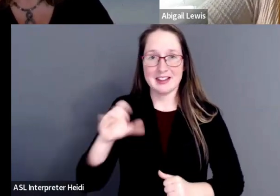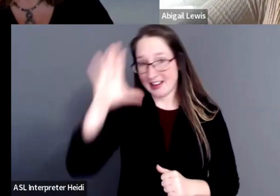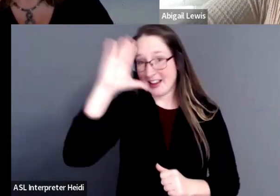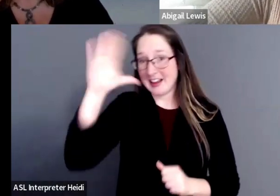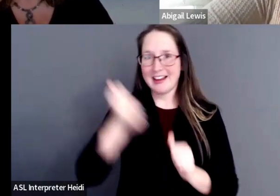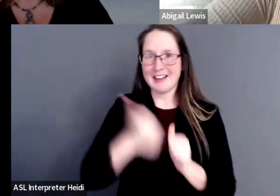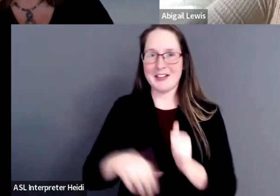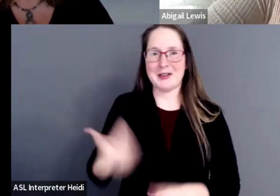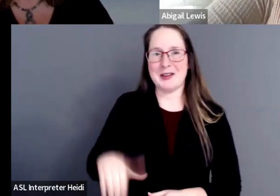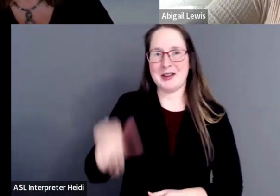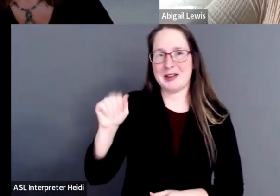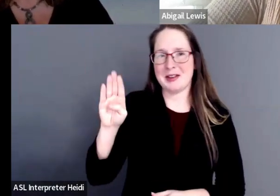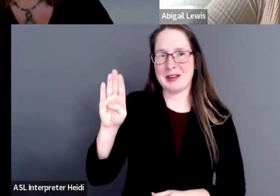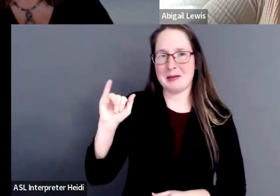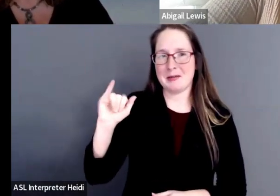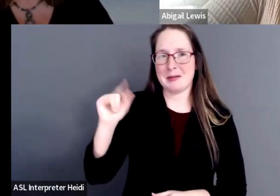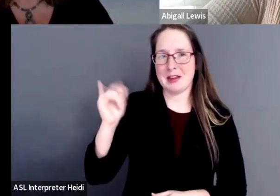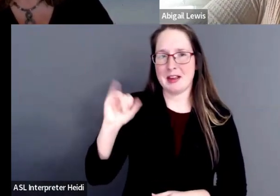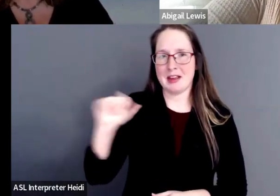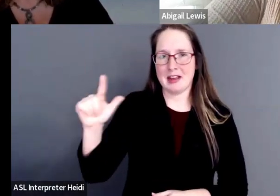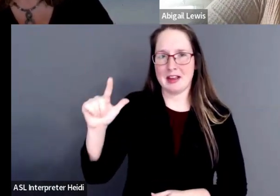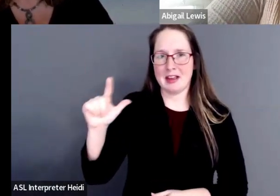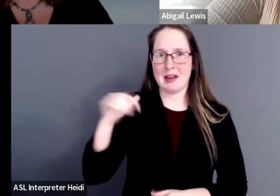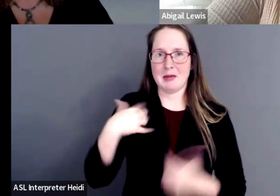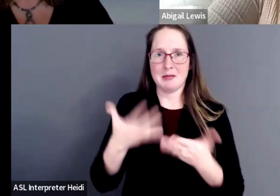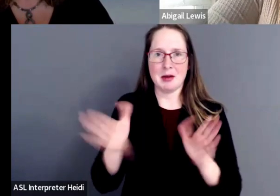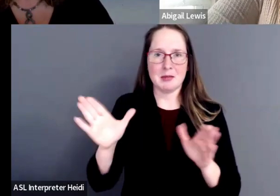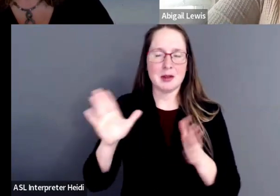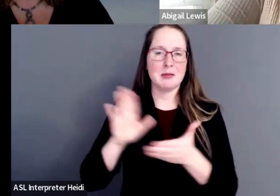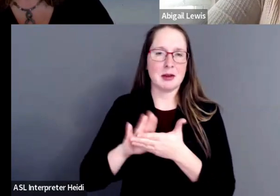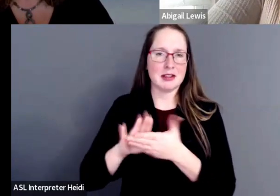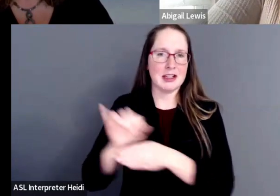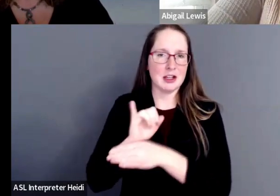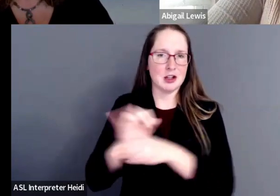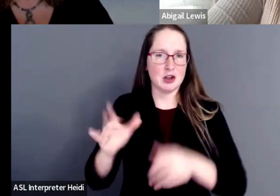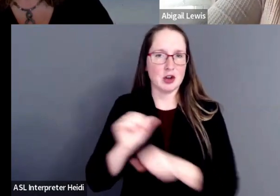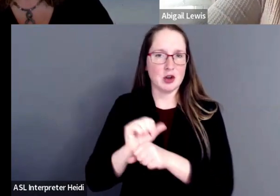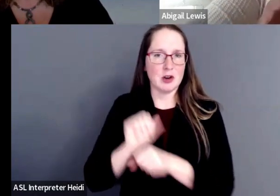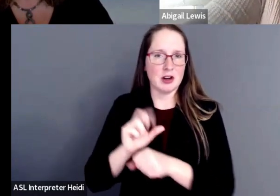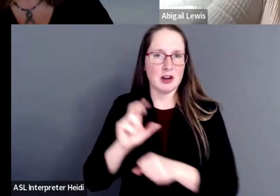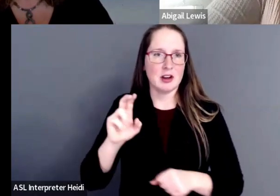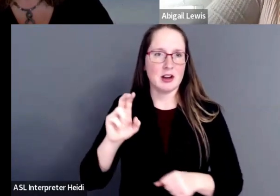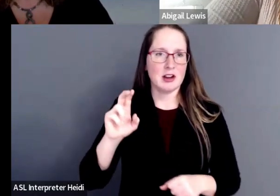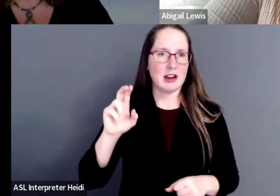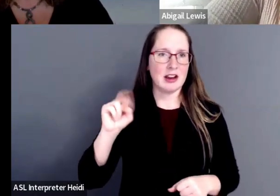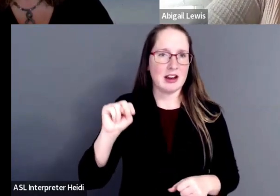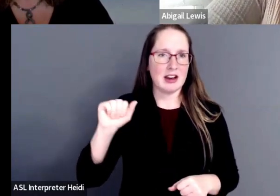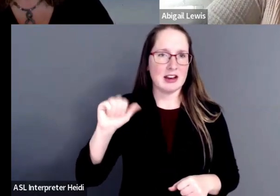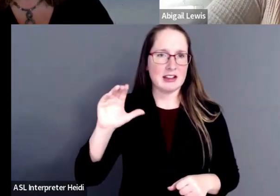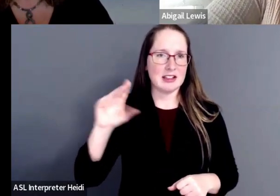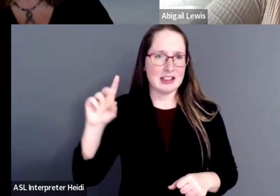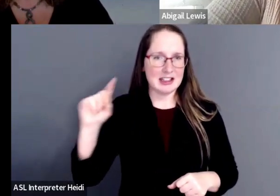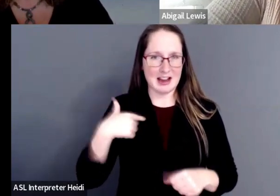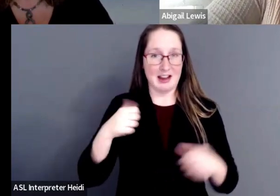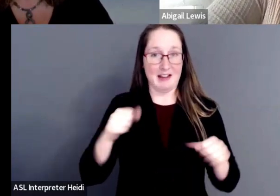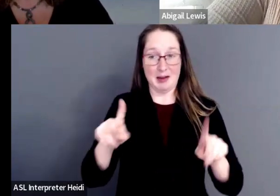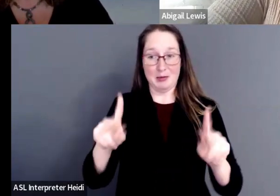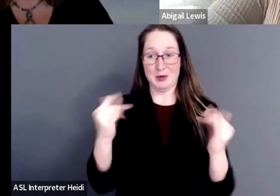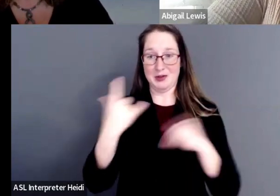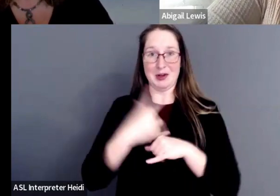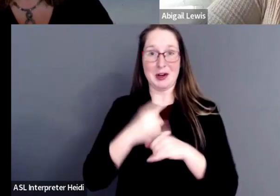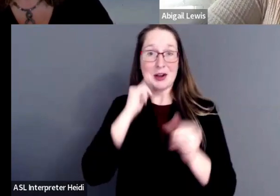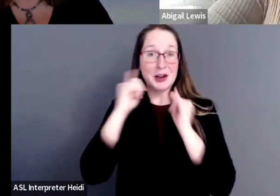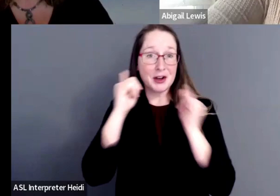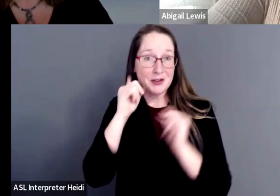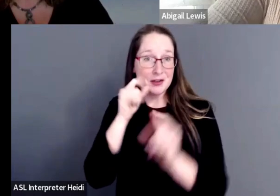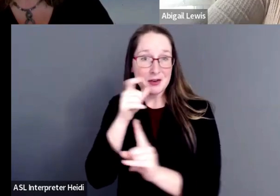everyone. My name is Abigail, and I am a public policy intern working at NACDD. Today, I have the opportunity to interview Lee